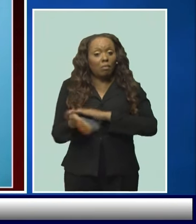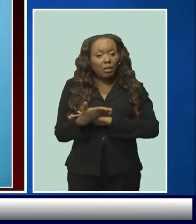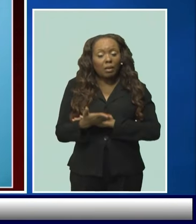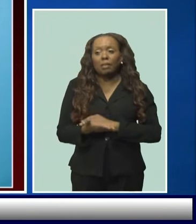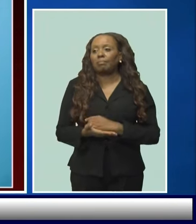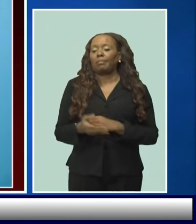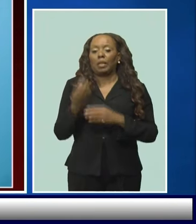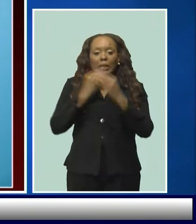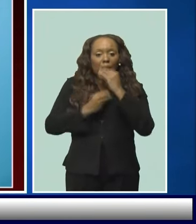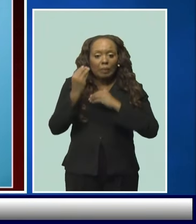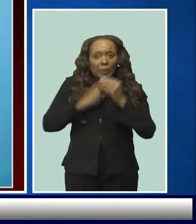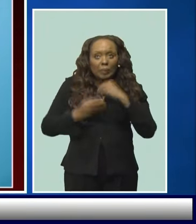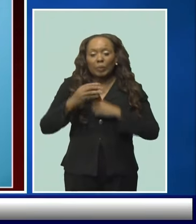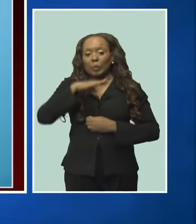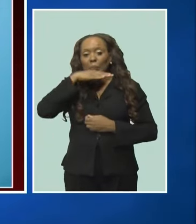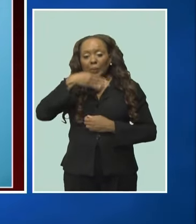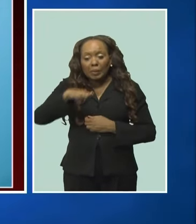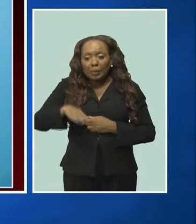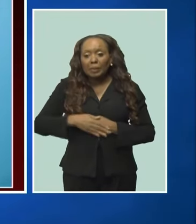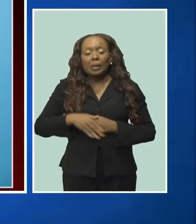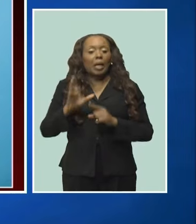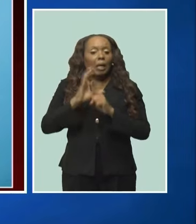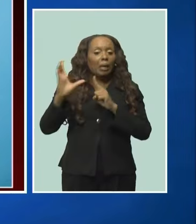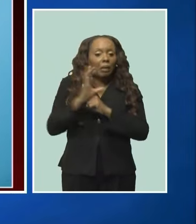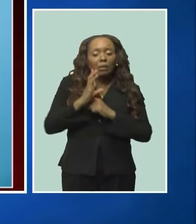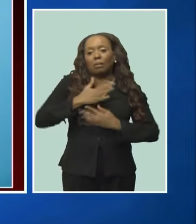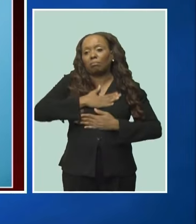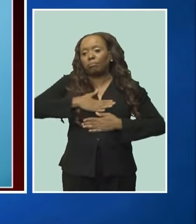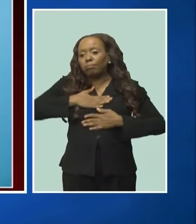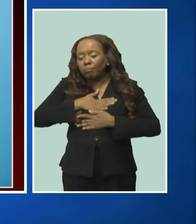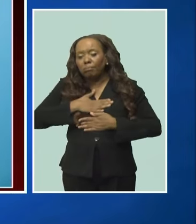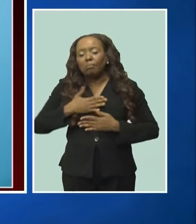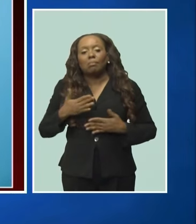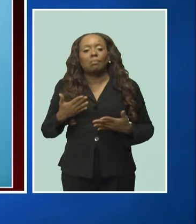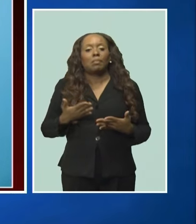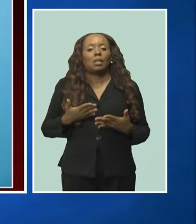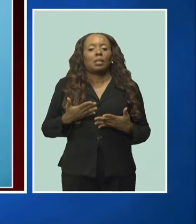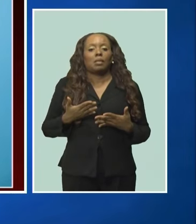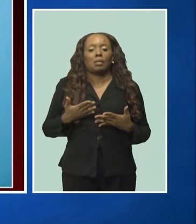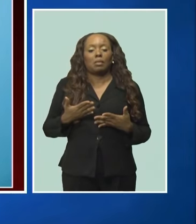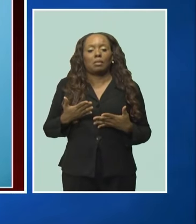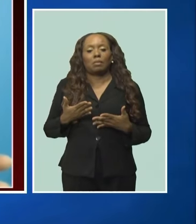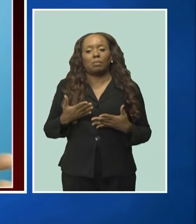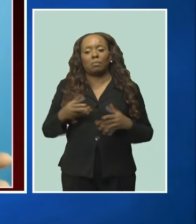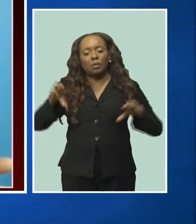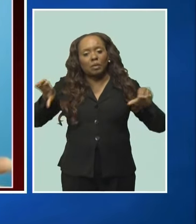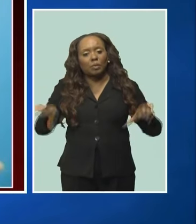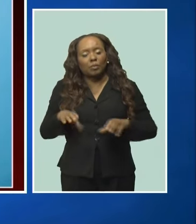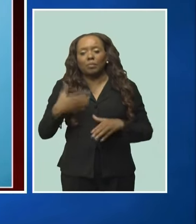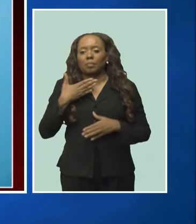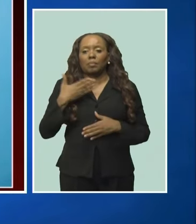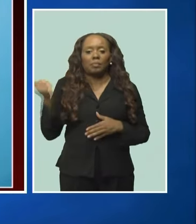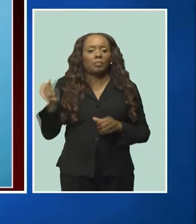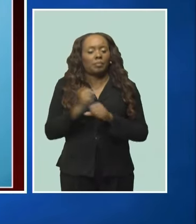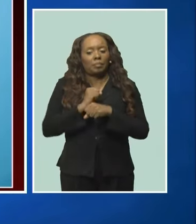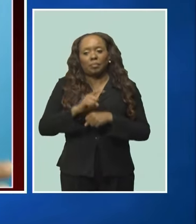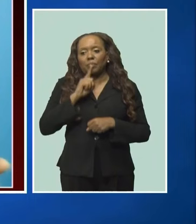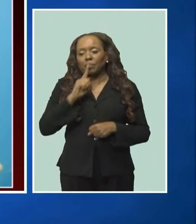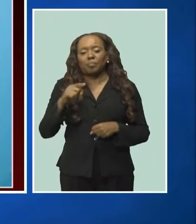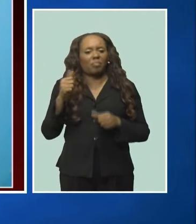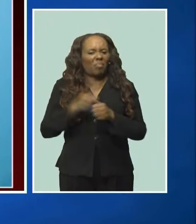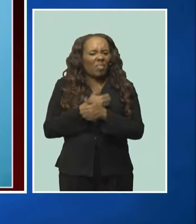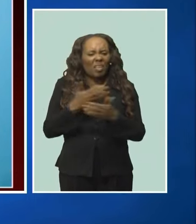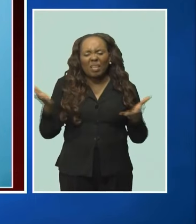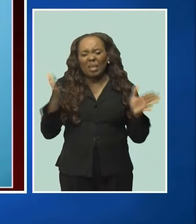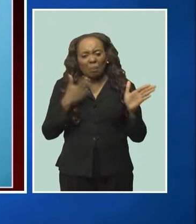come for food, can come for beach, you can come for the culture, the entertainment. So we're doing our best to make sure that it's vibrant through the markets. All of our